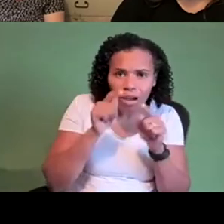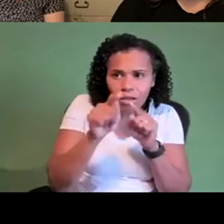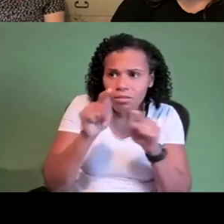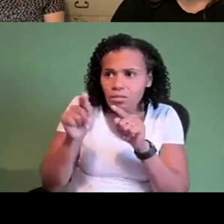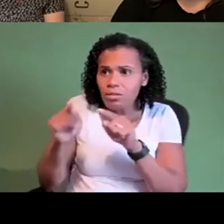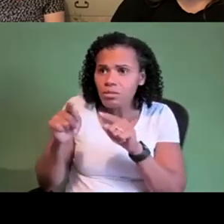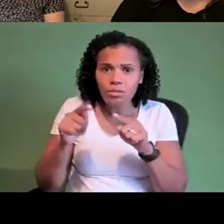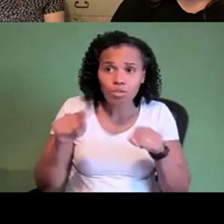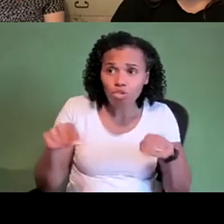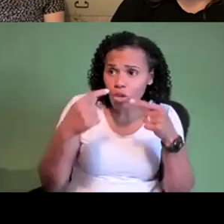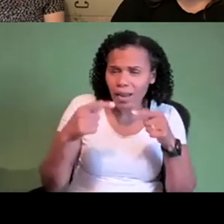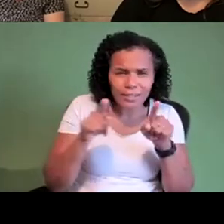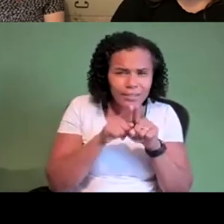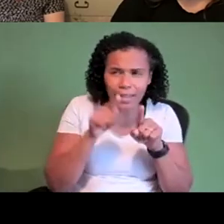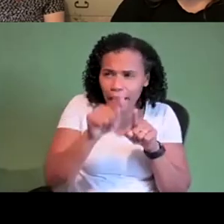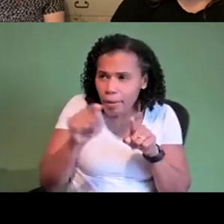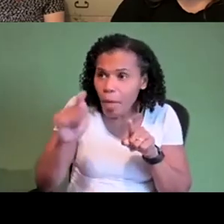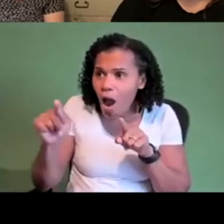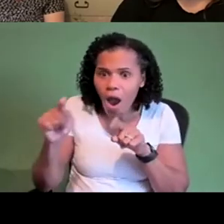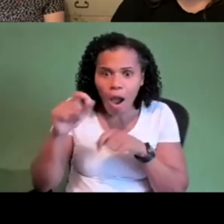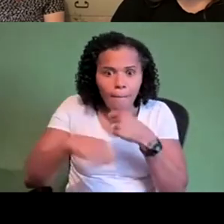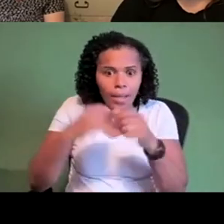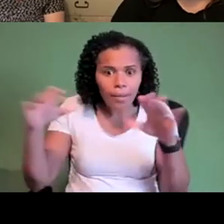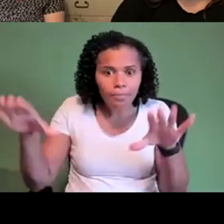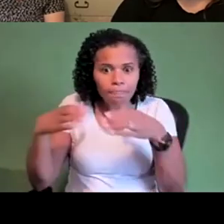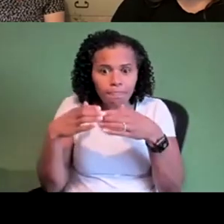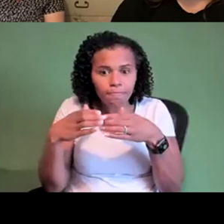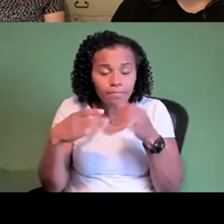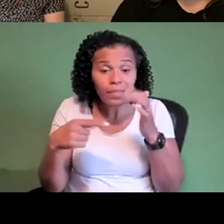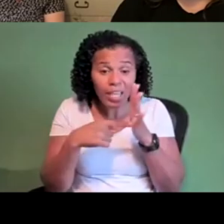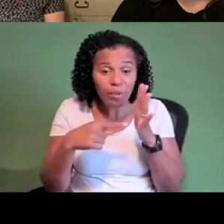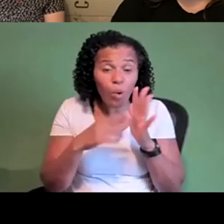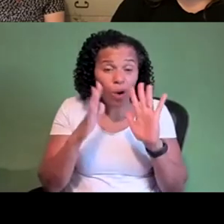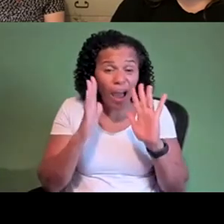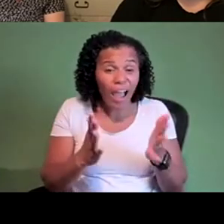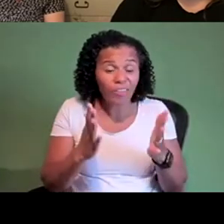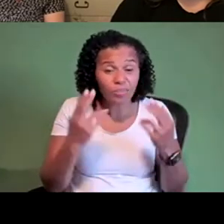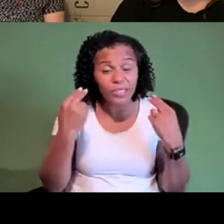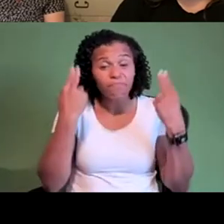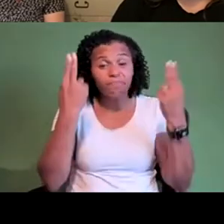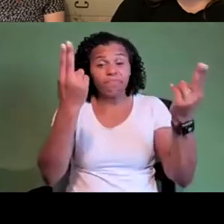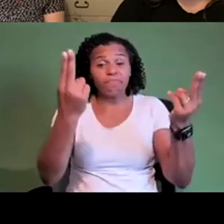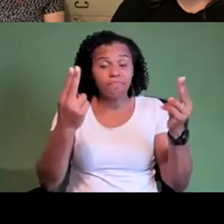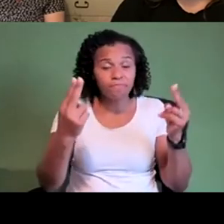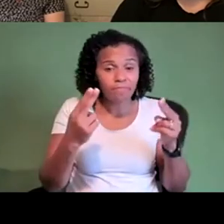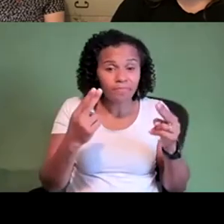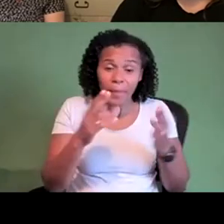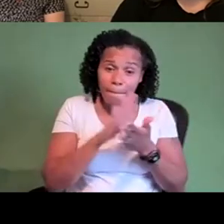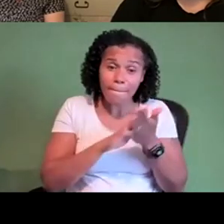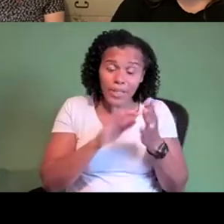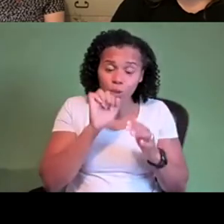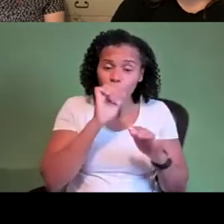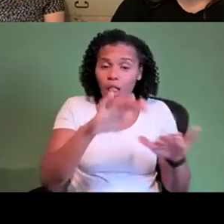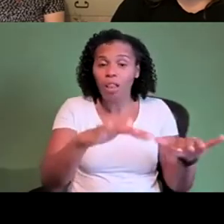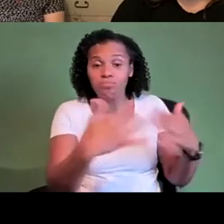for that you need to be visible which can be challenging because it can be very stigmatizing so it's kind of all part of a process that